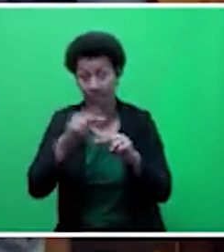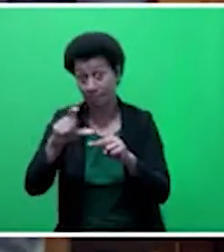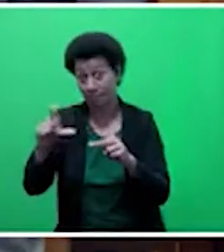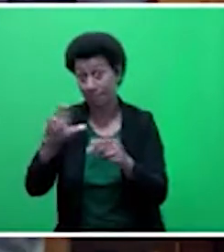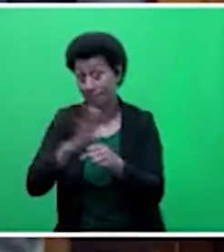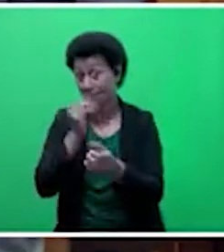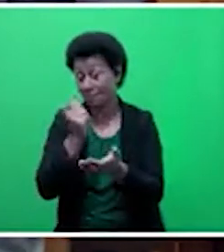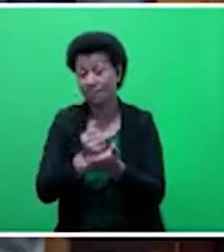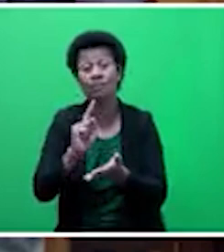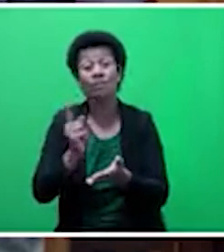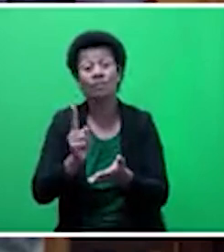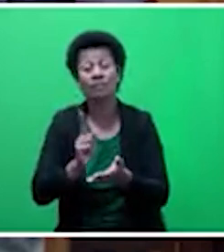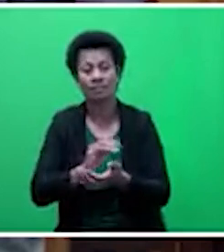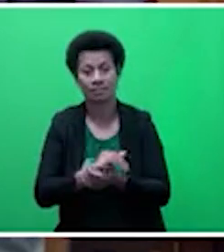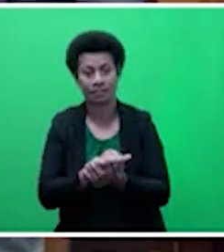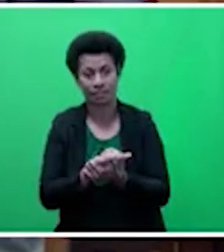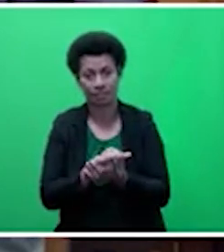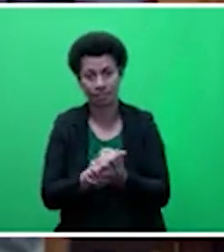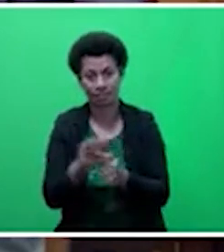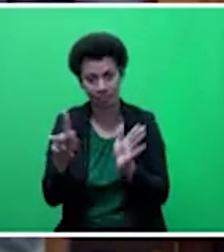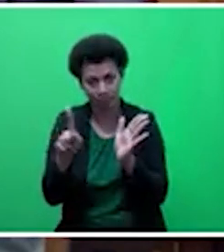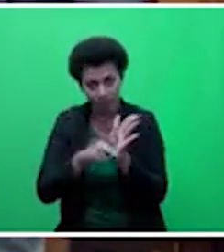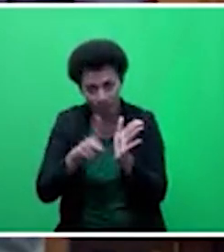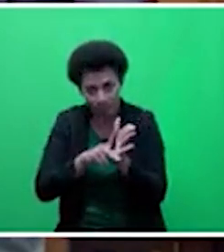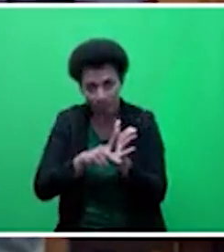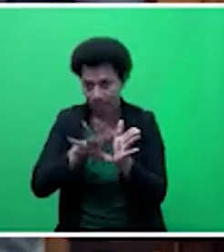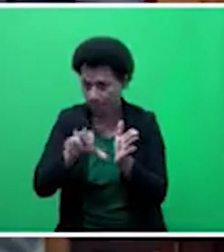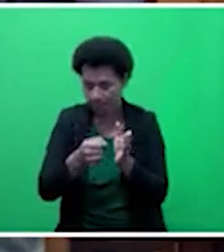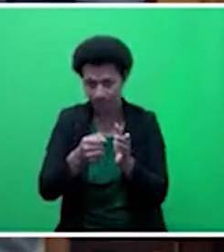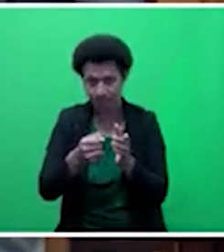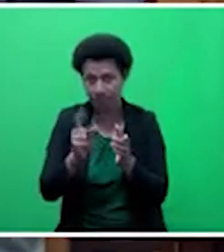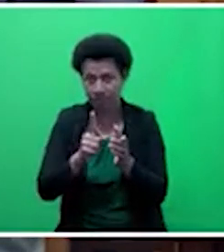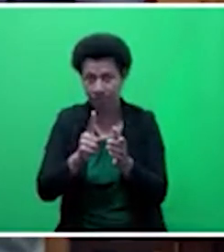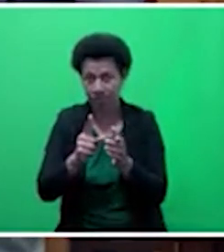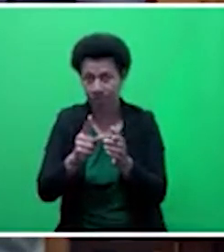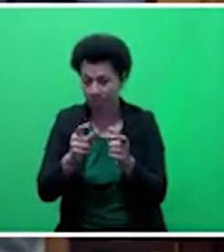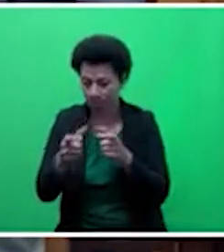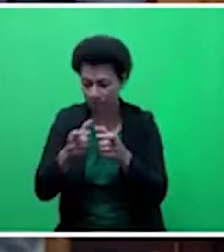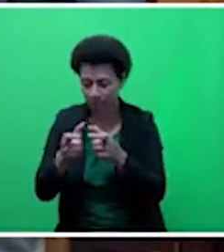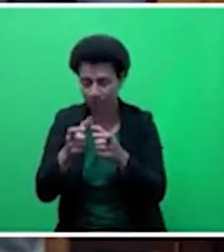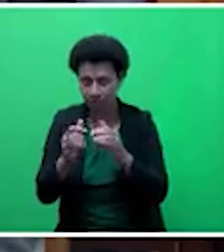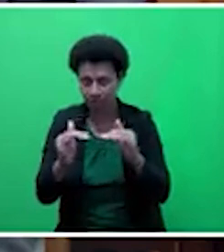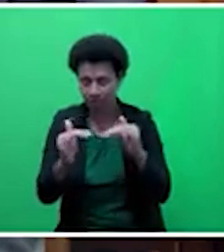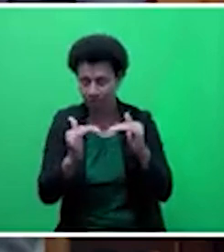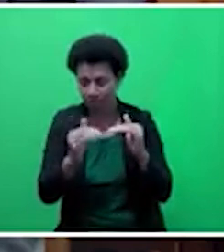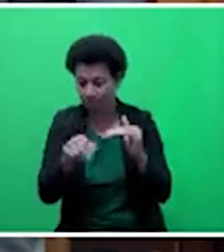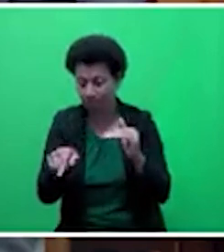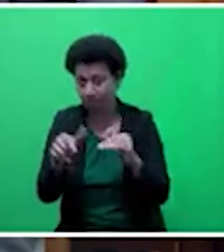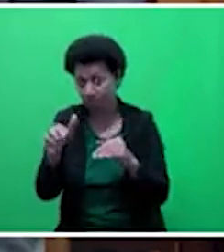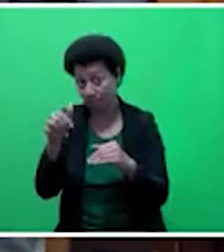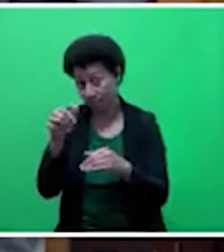not get out of price out of hand. So, for example, he should know that there are certain items in Fiji, sir,